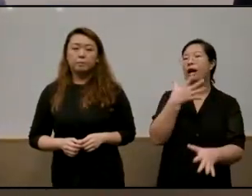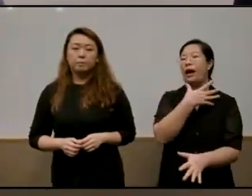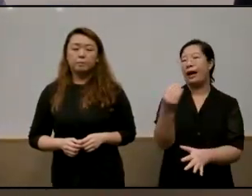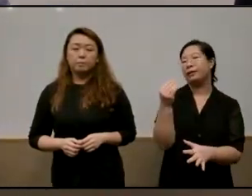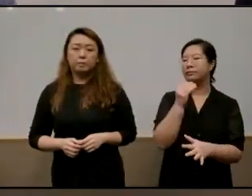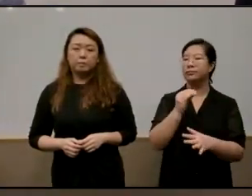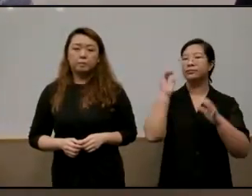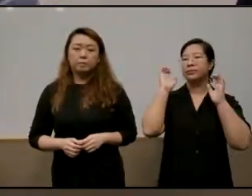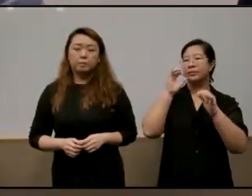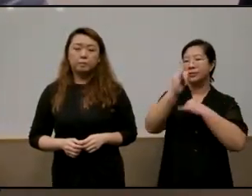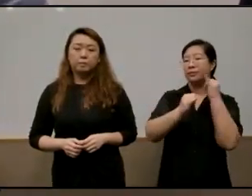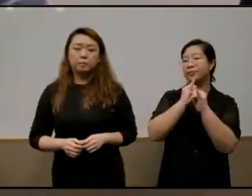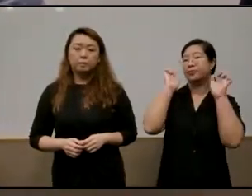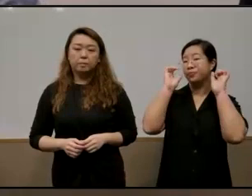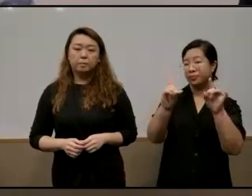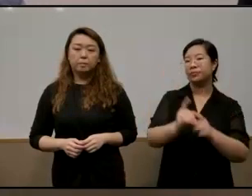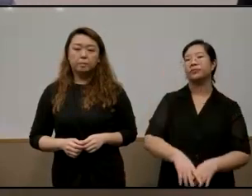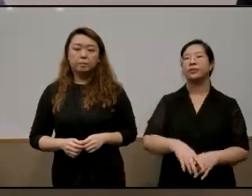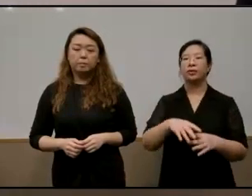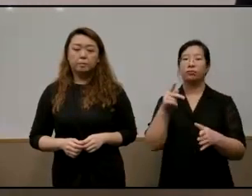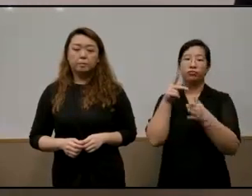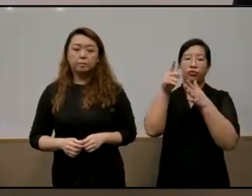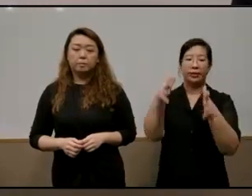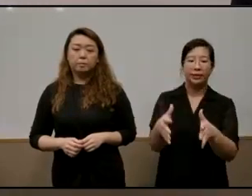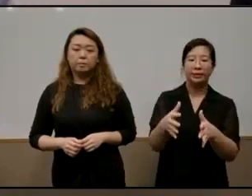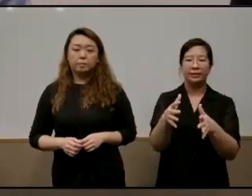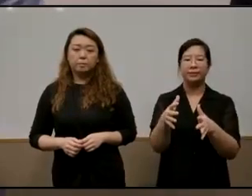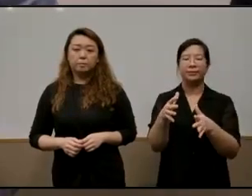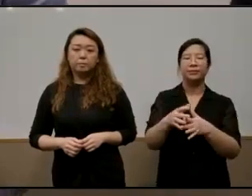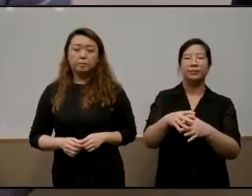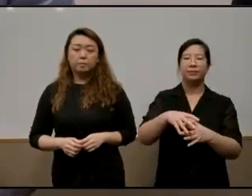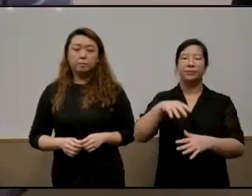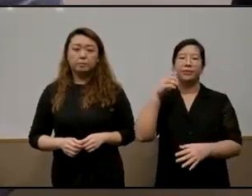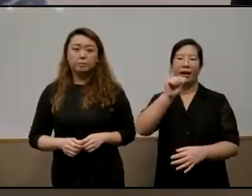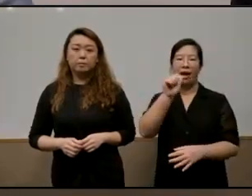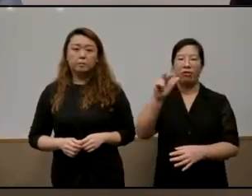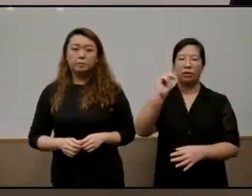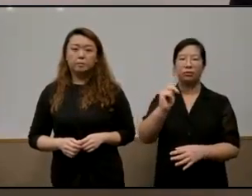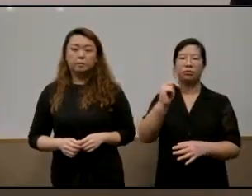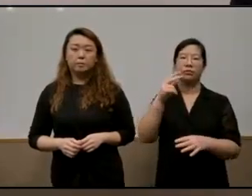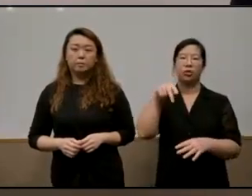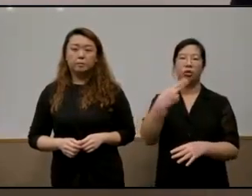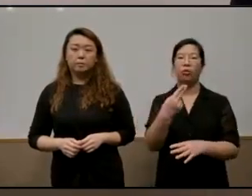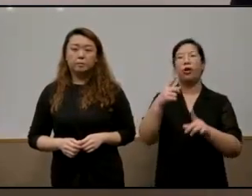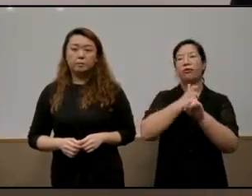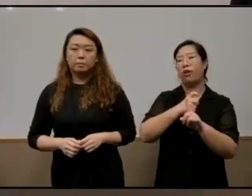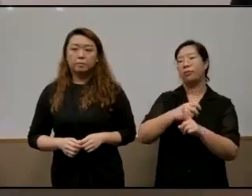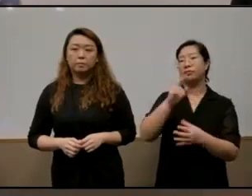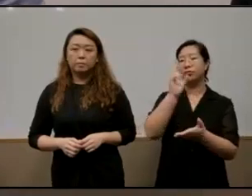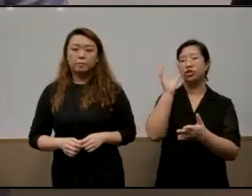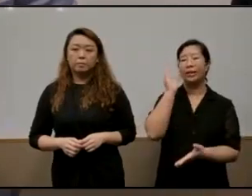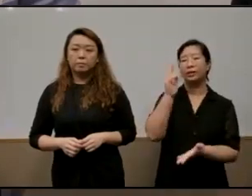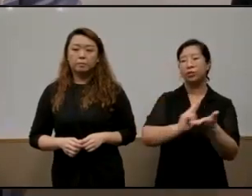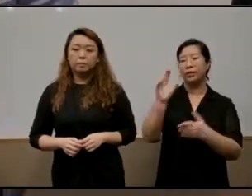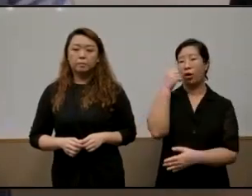comparative education associate professor aaron ko is from the chinese university of hong kong and has very kindly agreed to join us